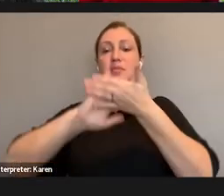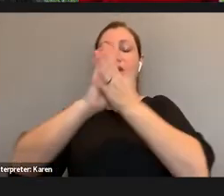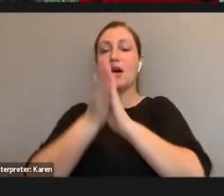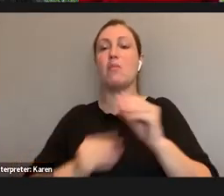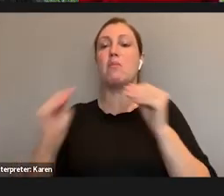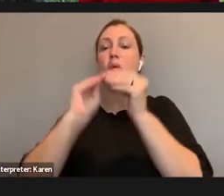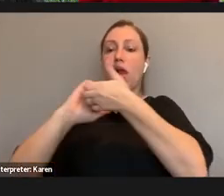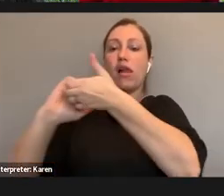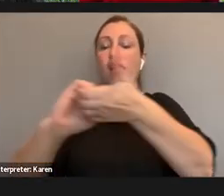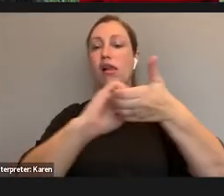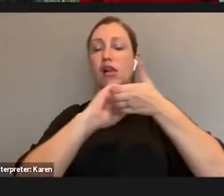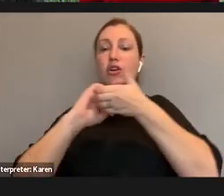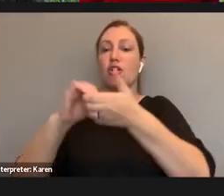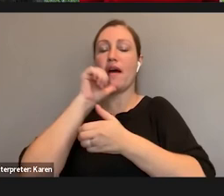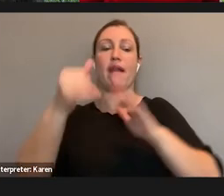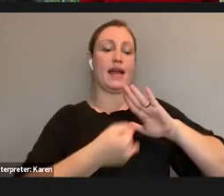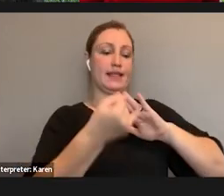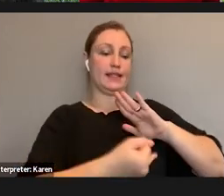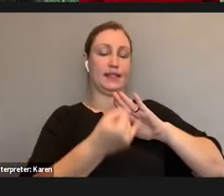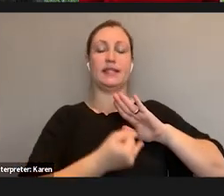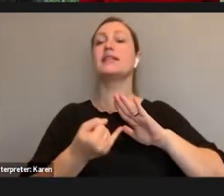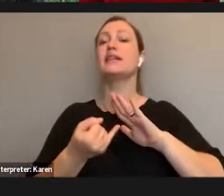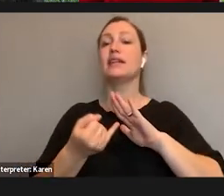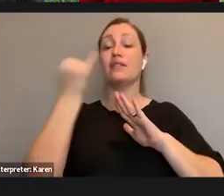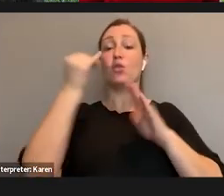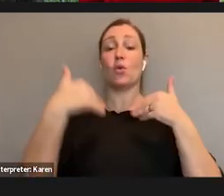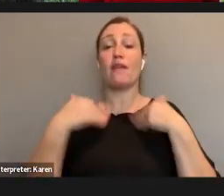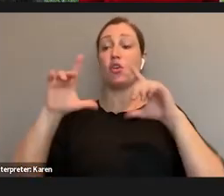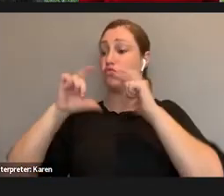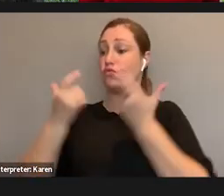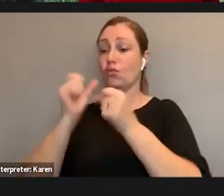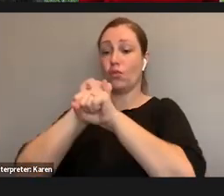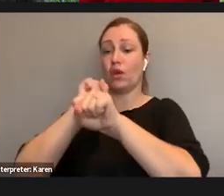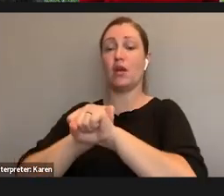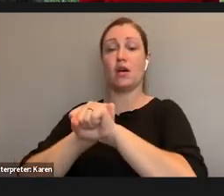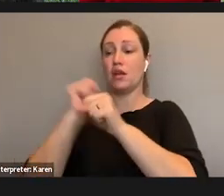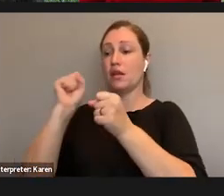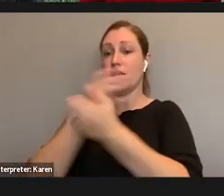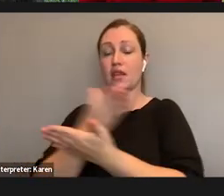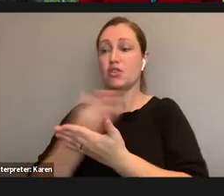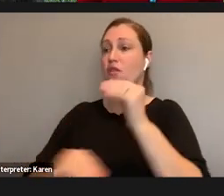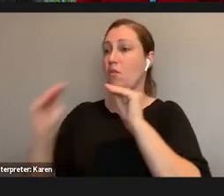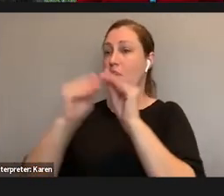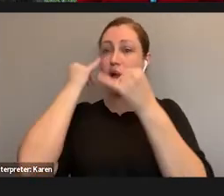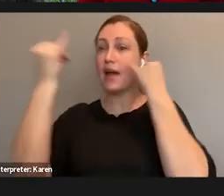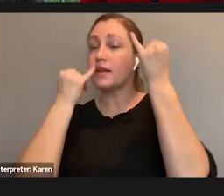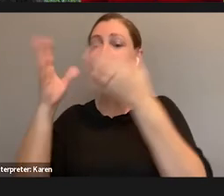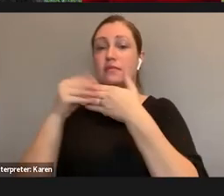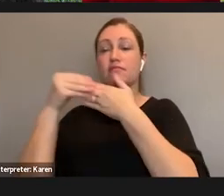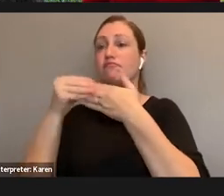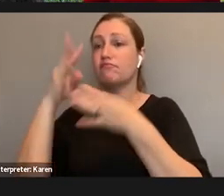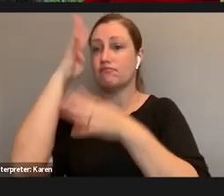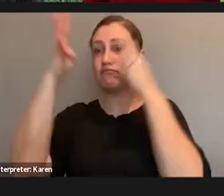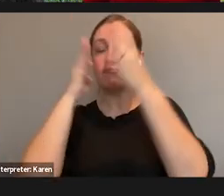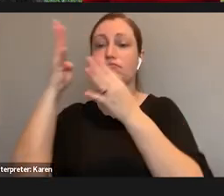have a group working on something, there are more ideas, there's more flexibility and creativity,